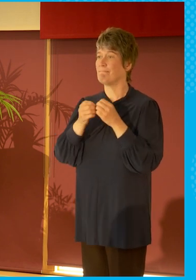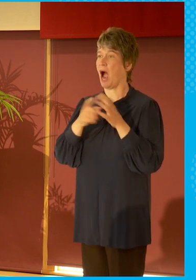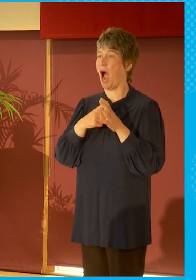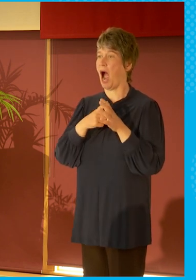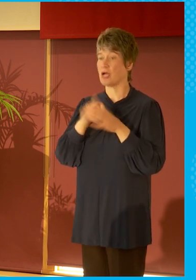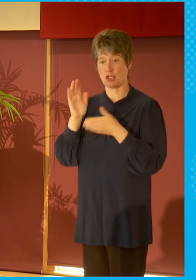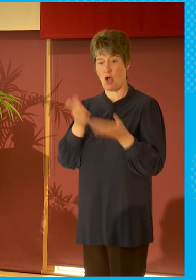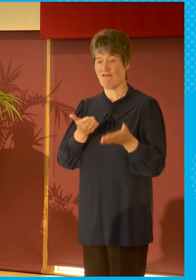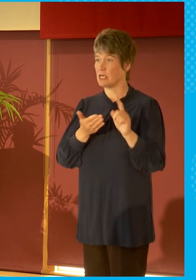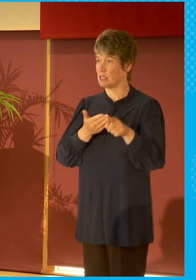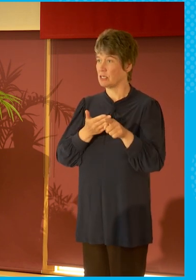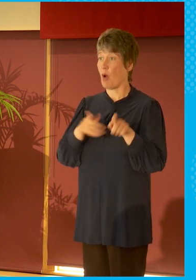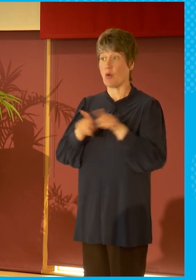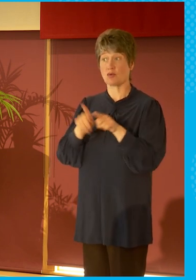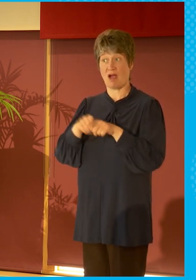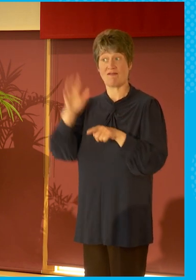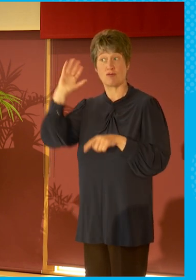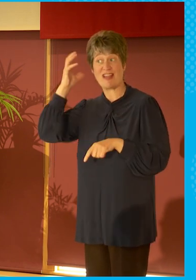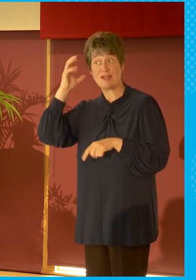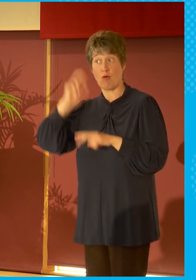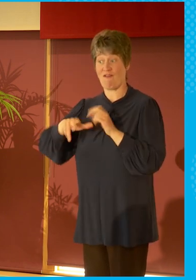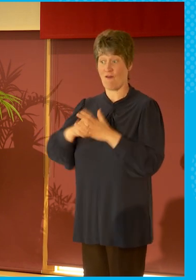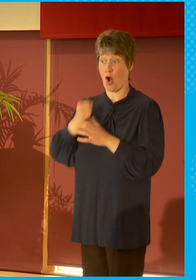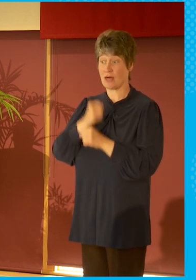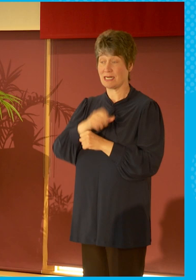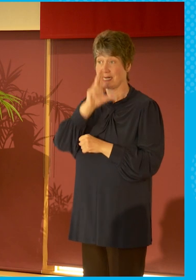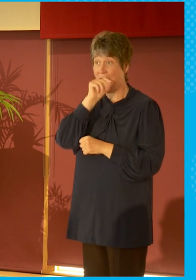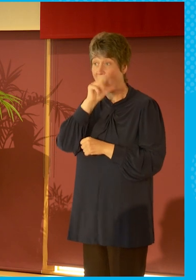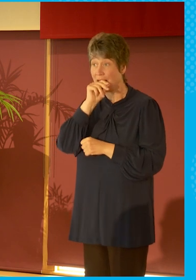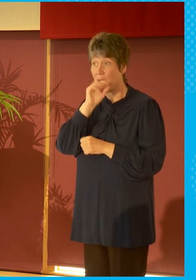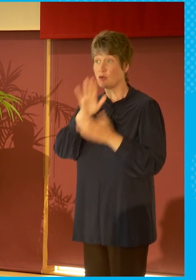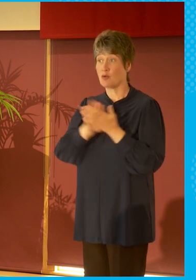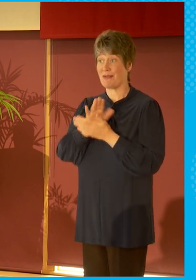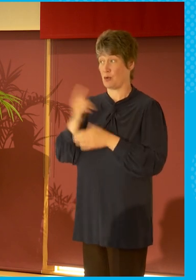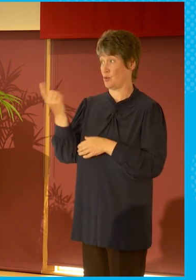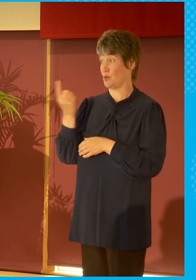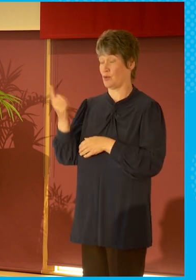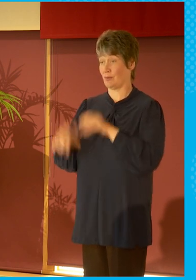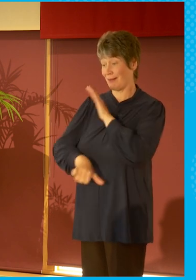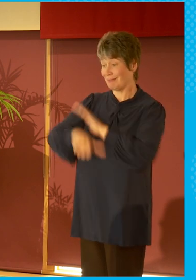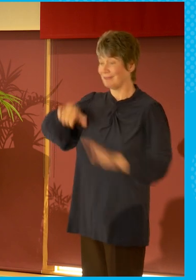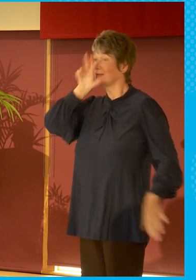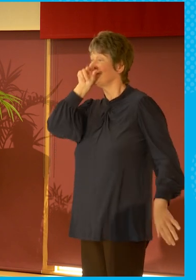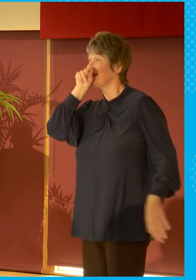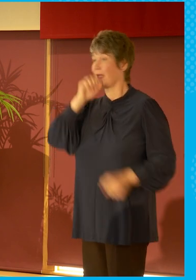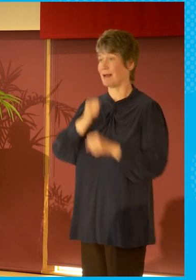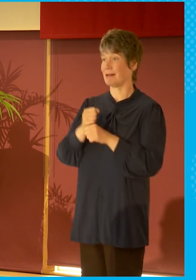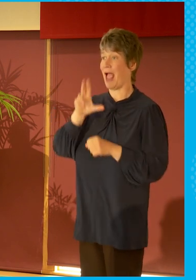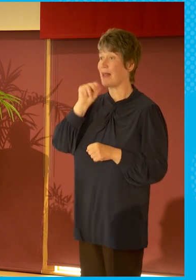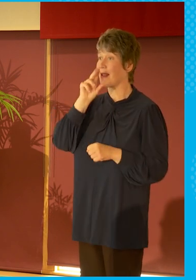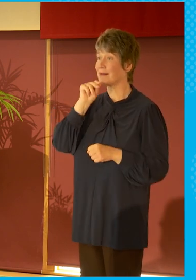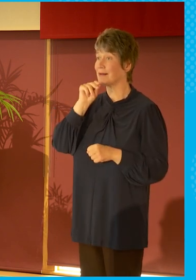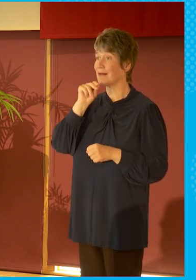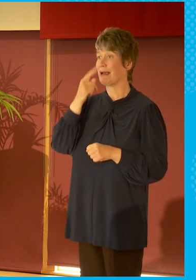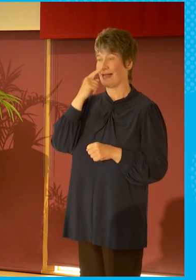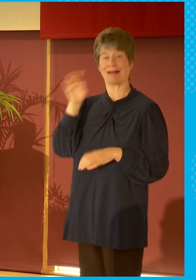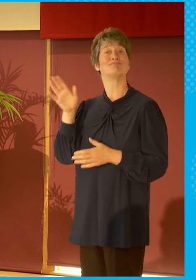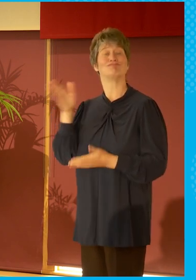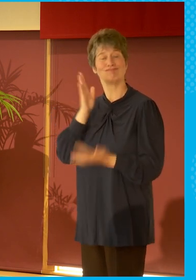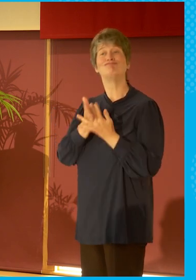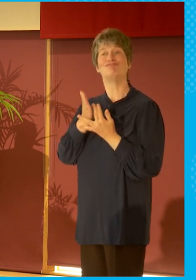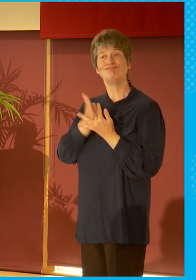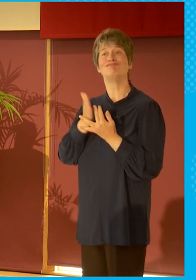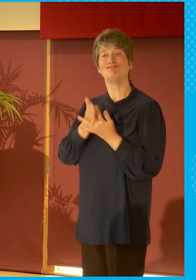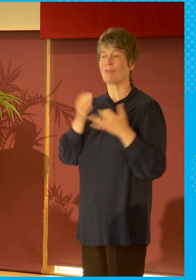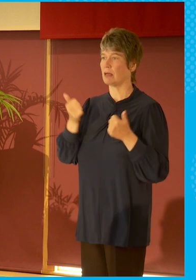speakers of Gaelic, but it's for learners of Gaelic and making sure that Scotland's language that isn't English also thrives in the